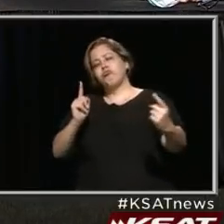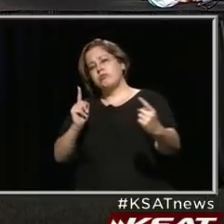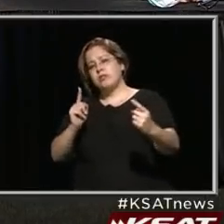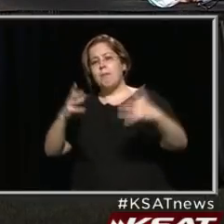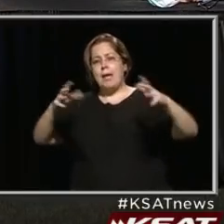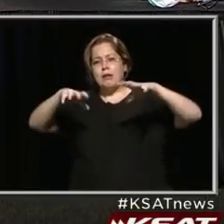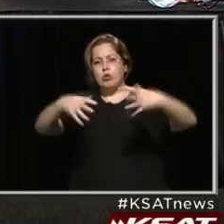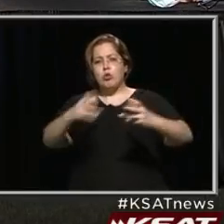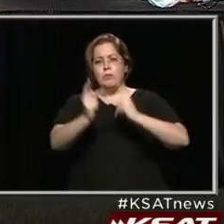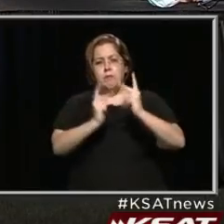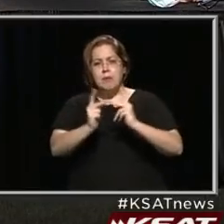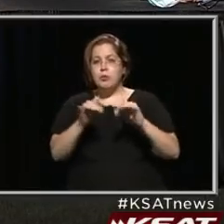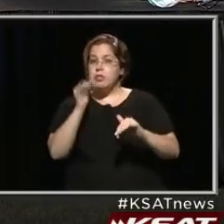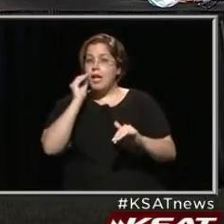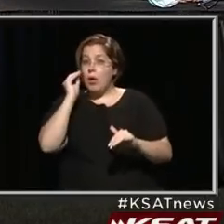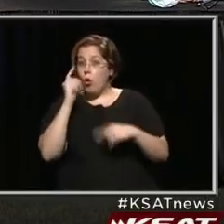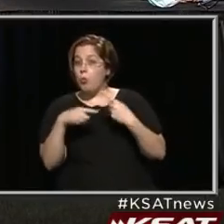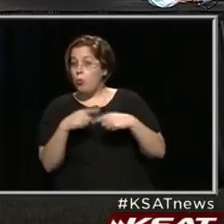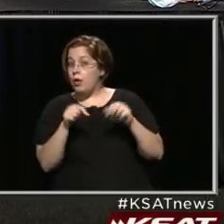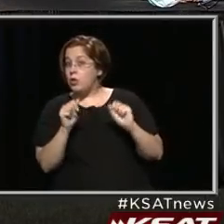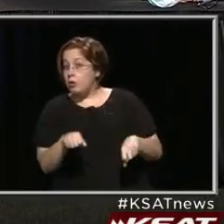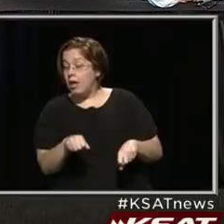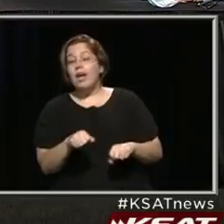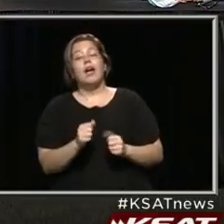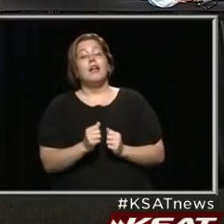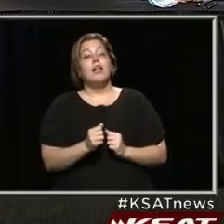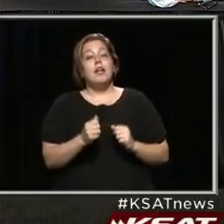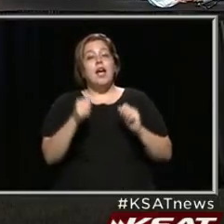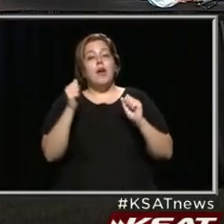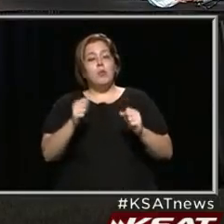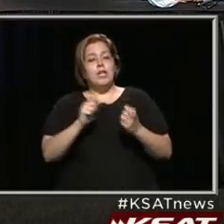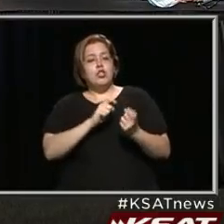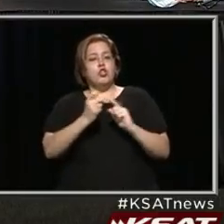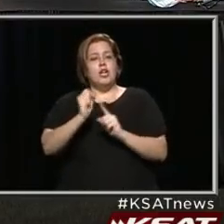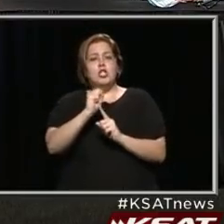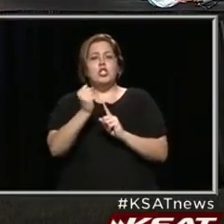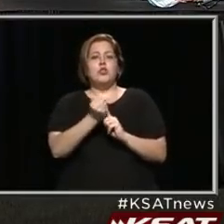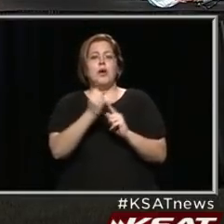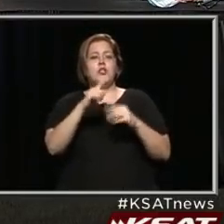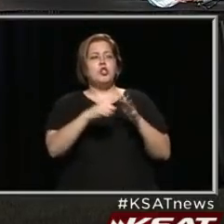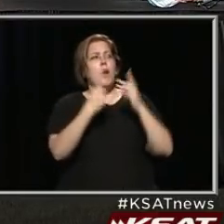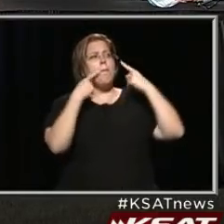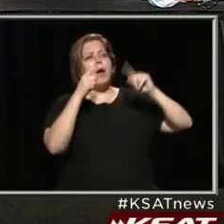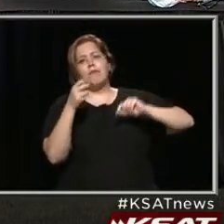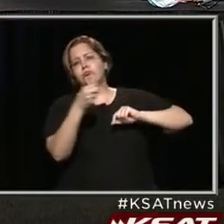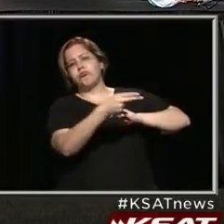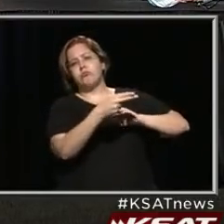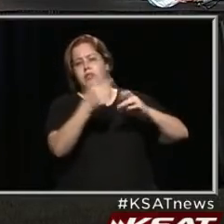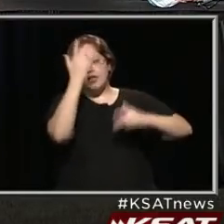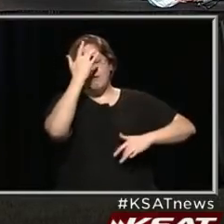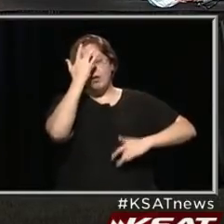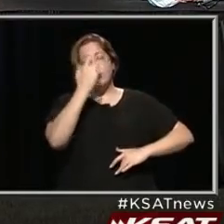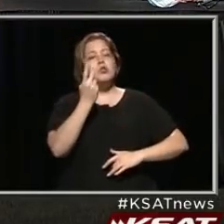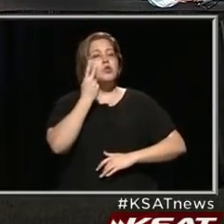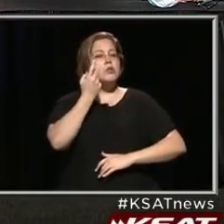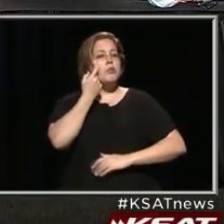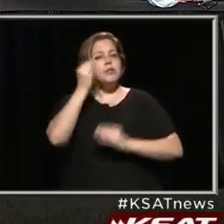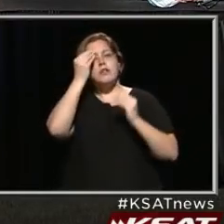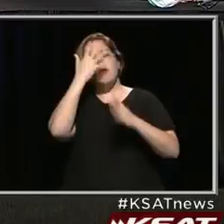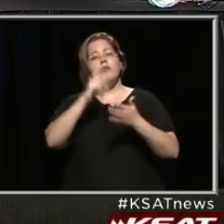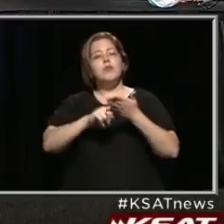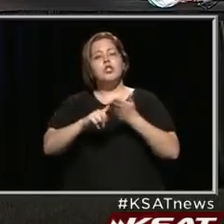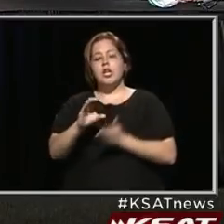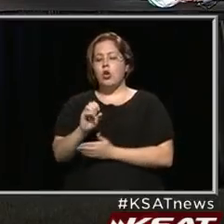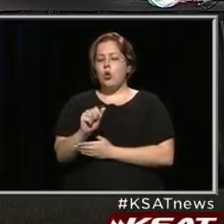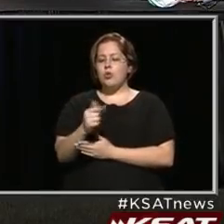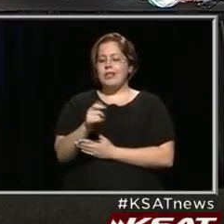crowds, stay home when you can, and we can turn the corner on this virus. As always, you can check the latest updates by texting